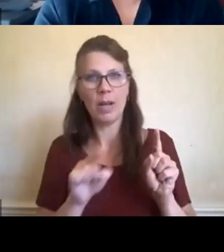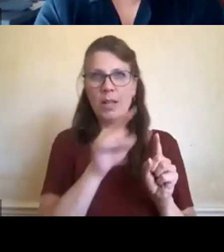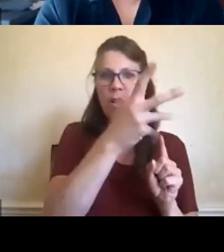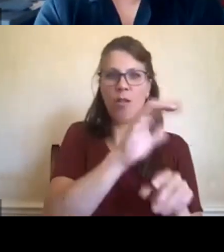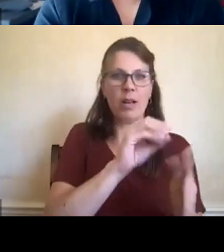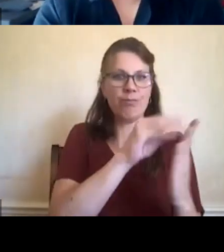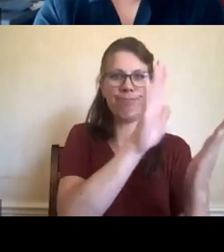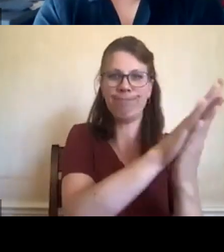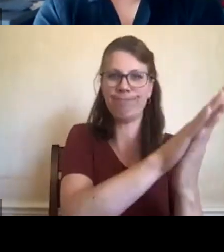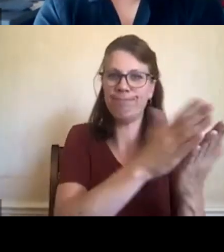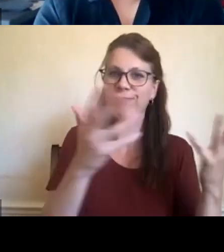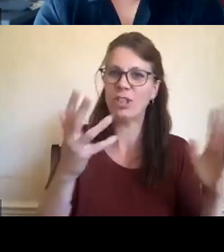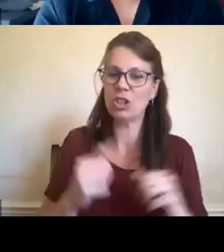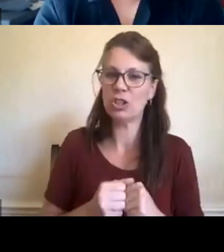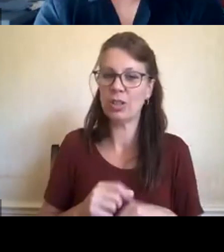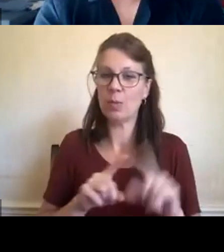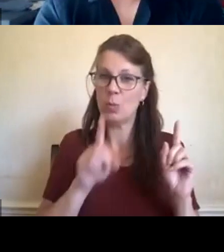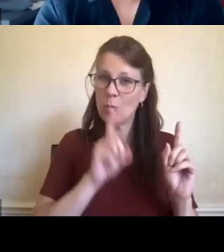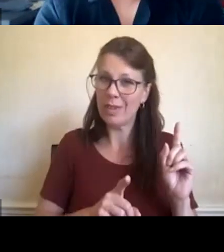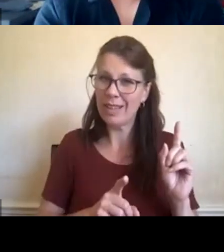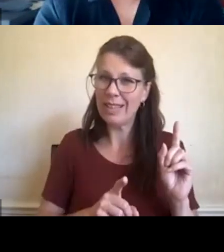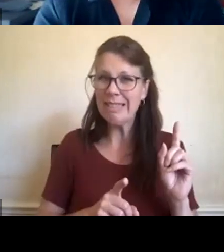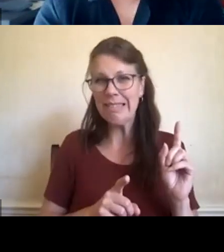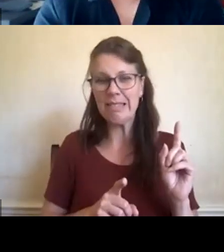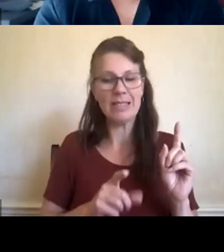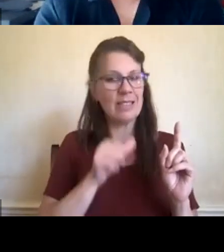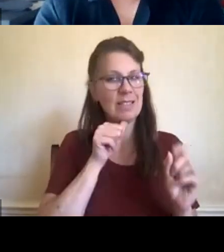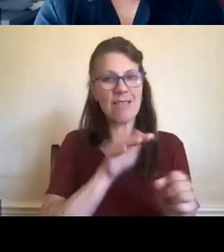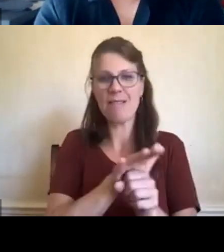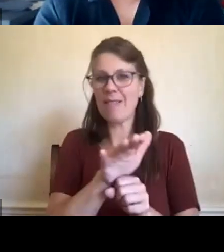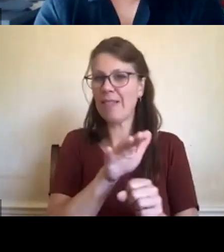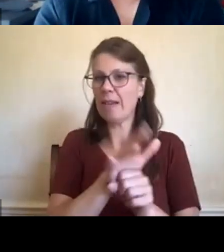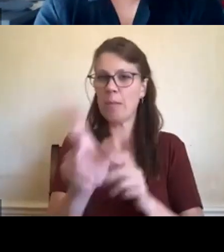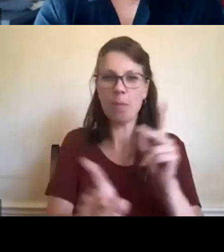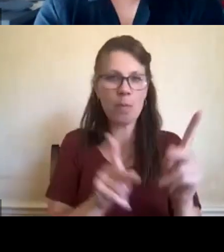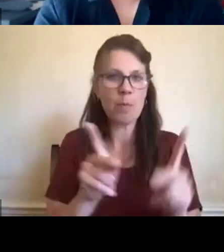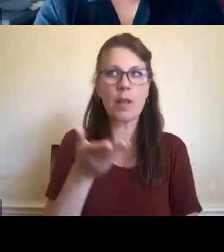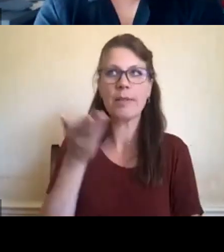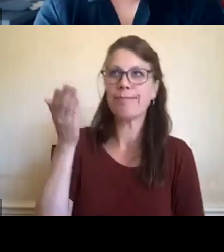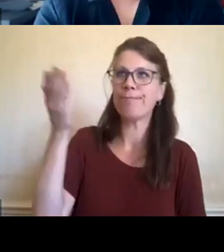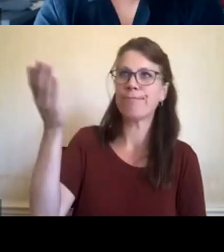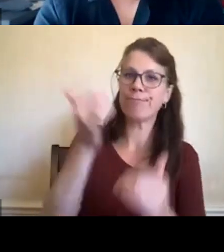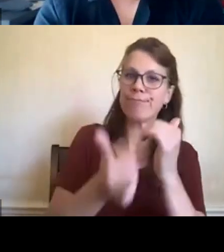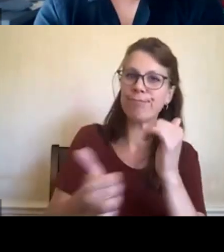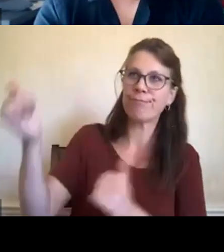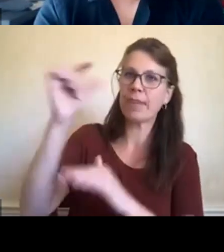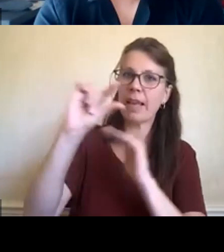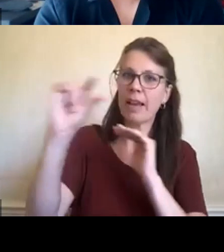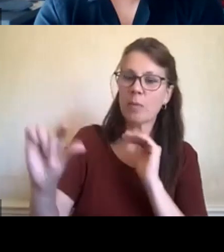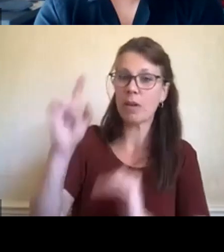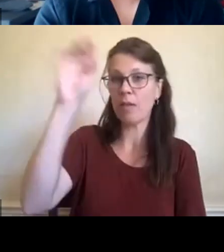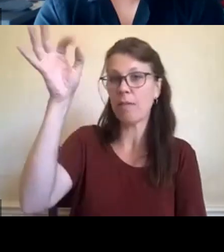there isn't enough, uh, resources in federal and provincial treasuries for government